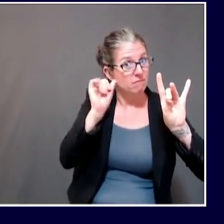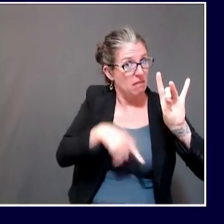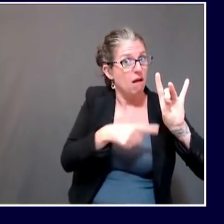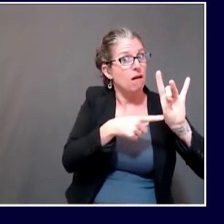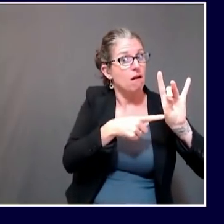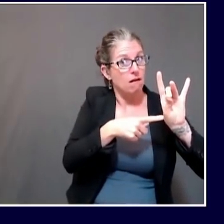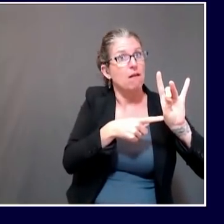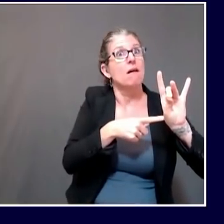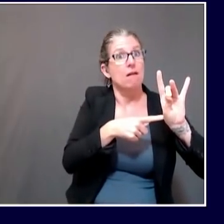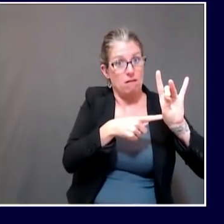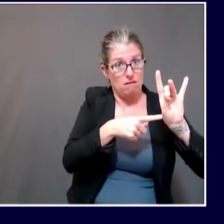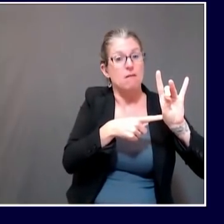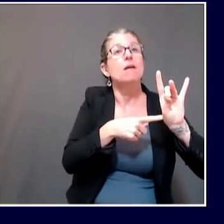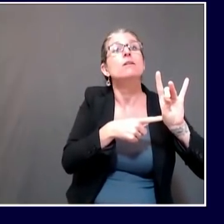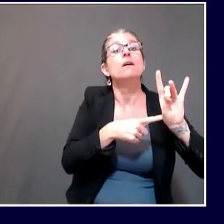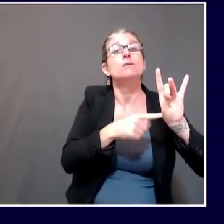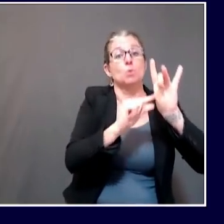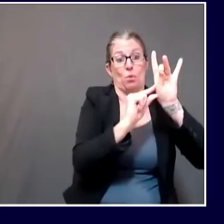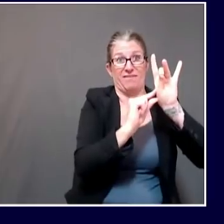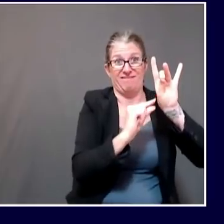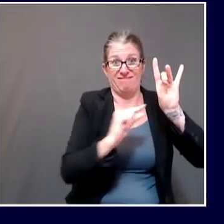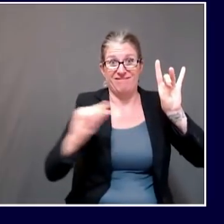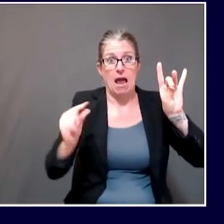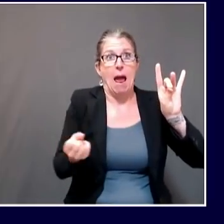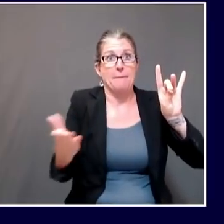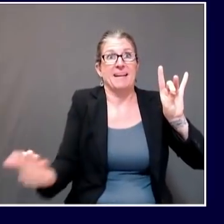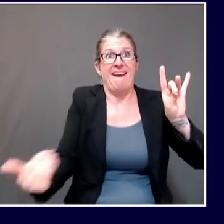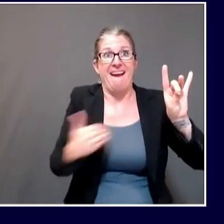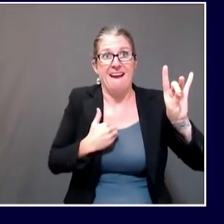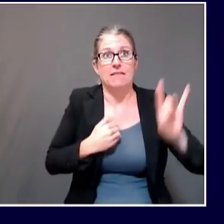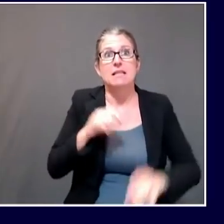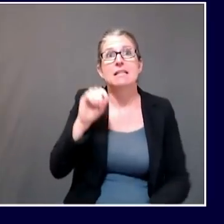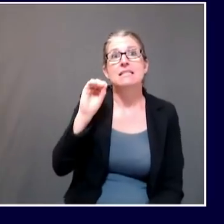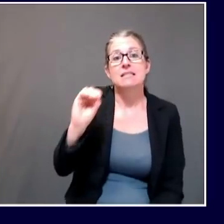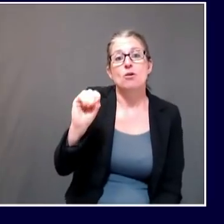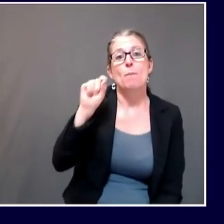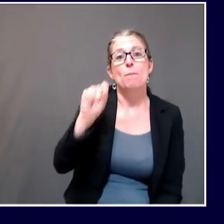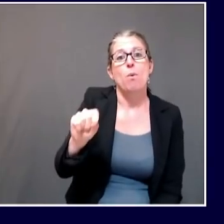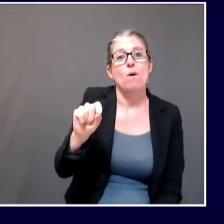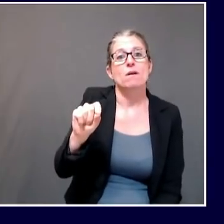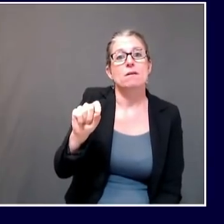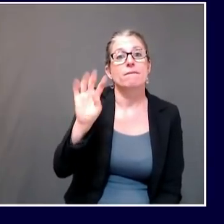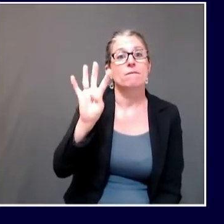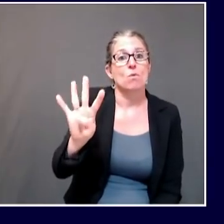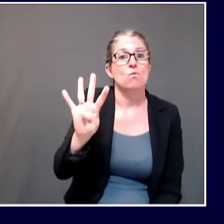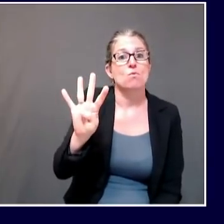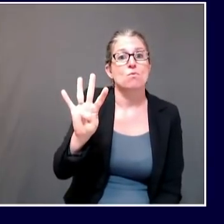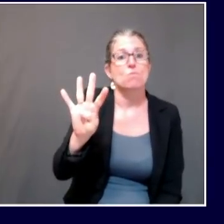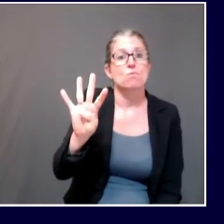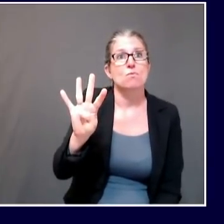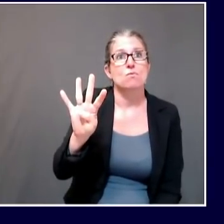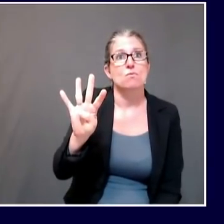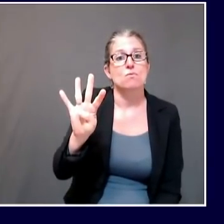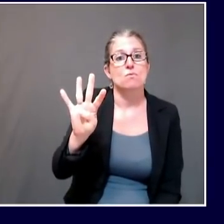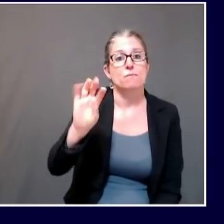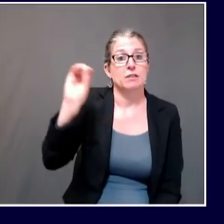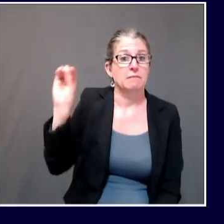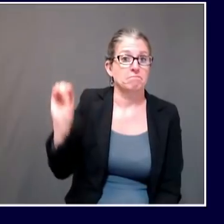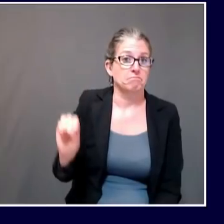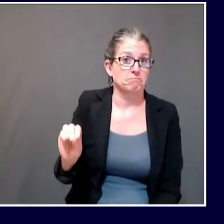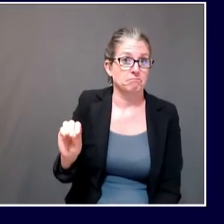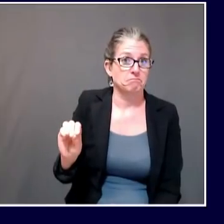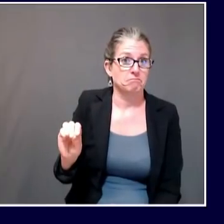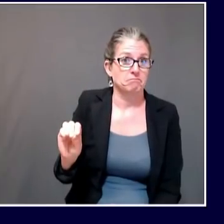Maine yesterday was 0.4%. That brings our seven-day PCR